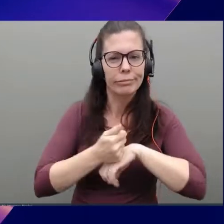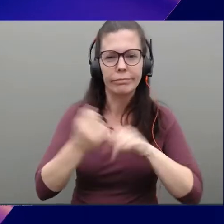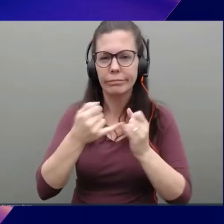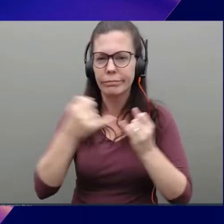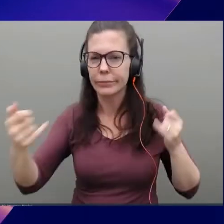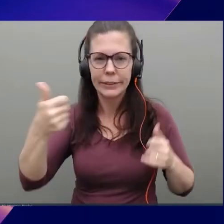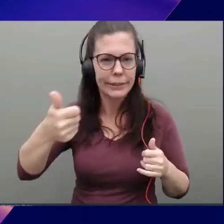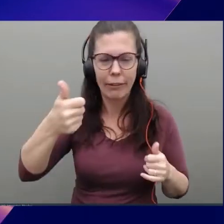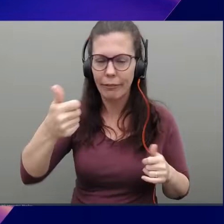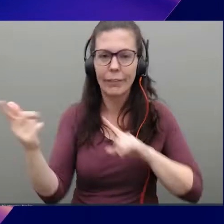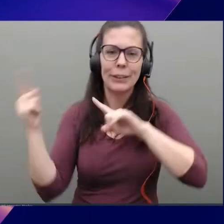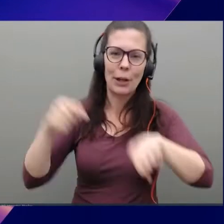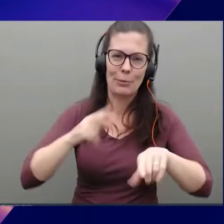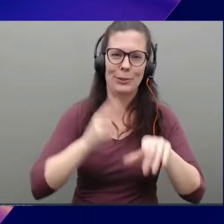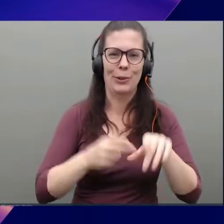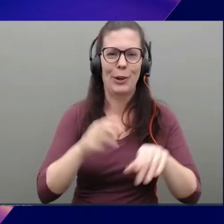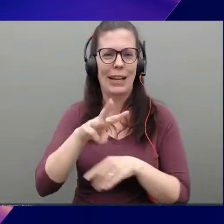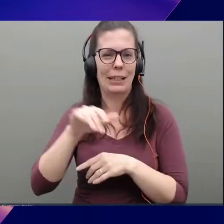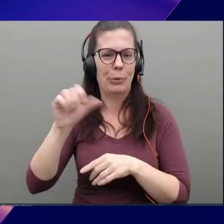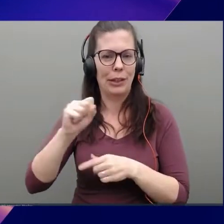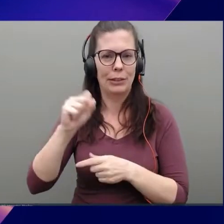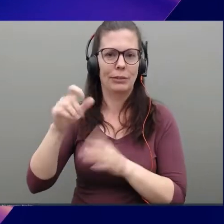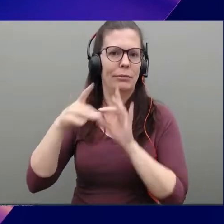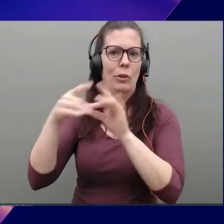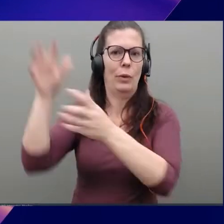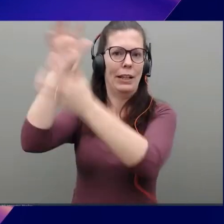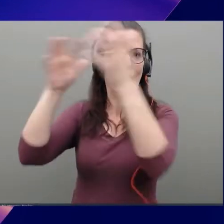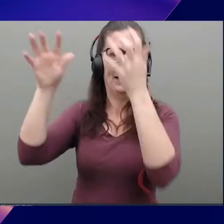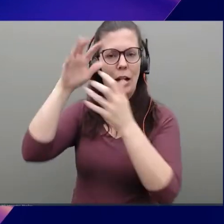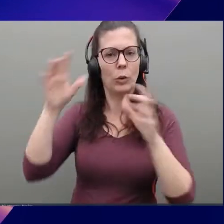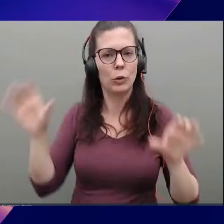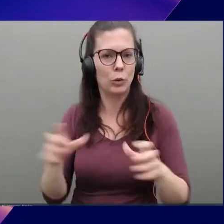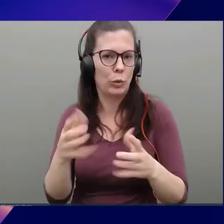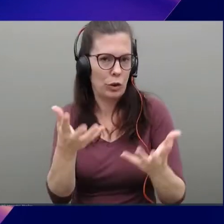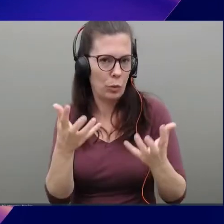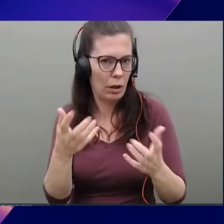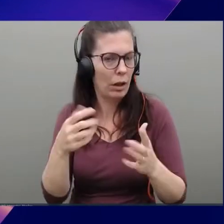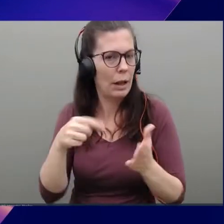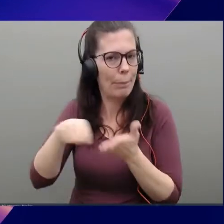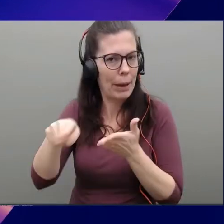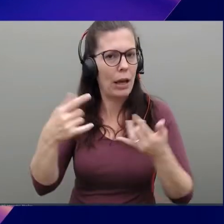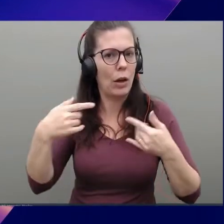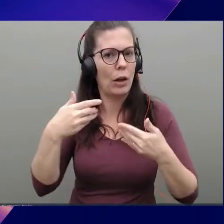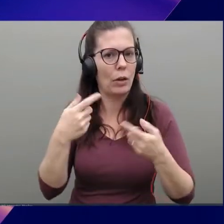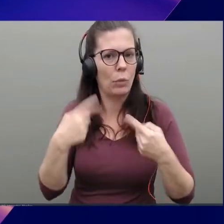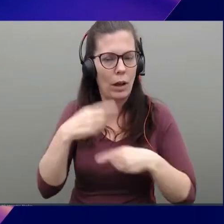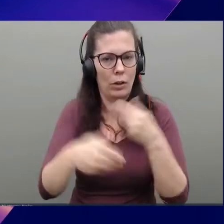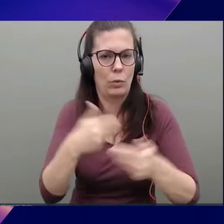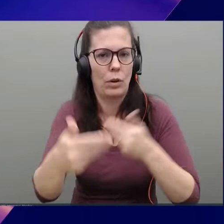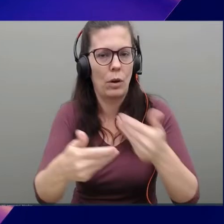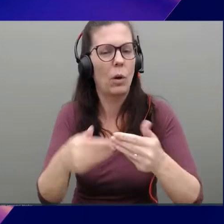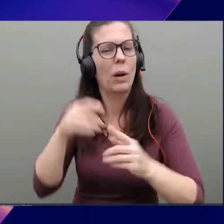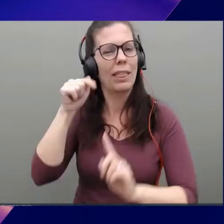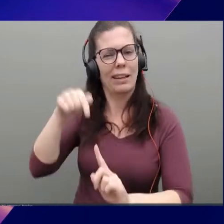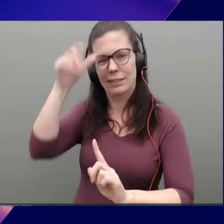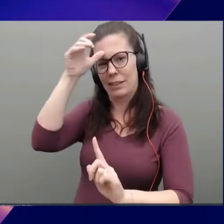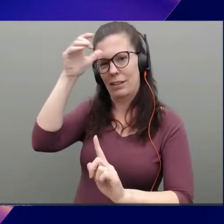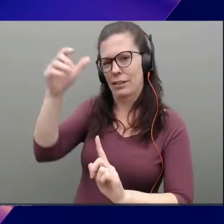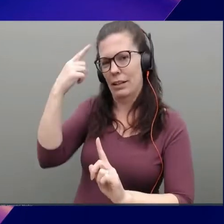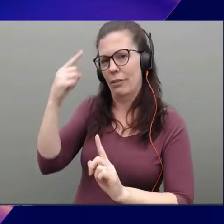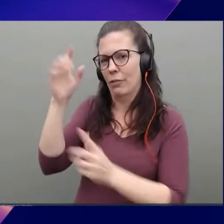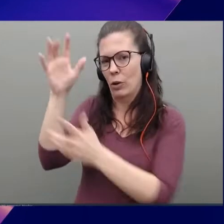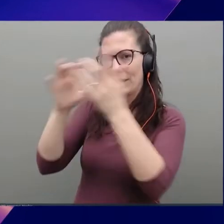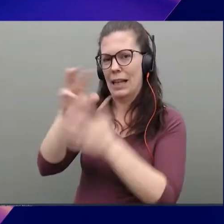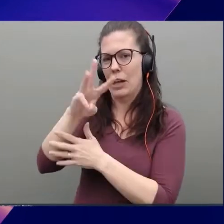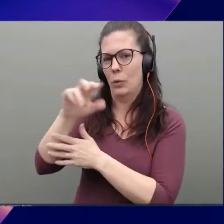Come on AWS, it's all cloud, and sort of do it as you want, pay as you go. And that's kind of the underlying concept of CloudWin. So